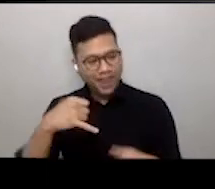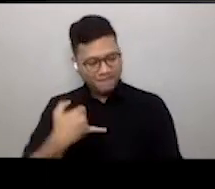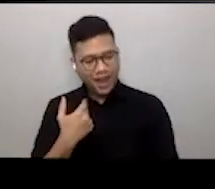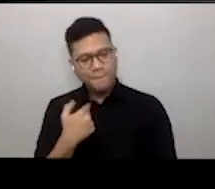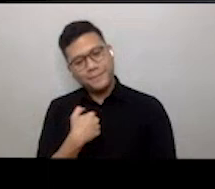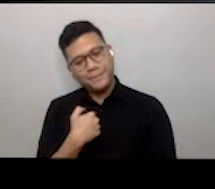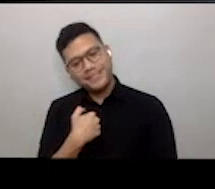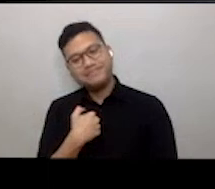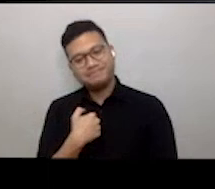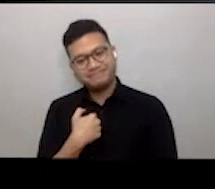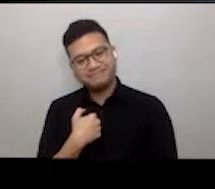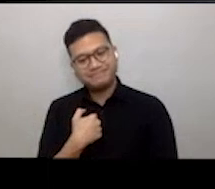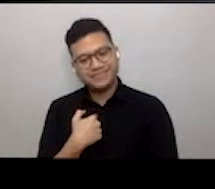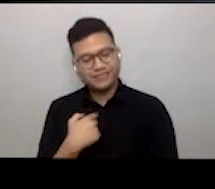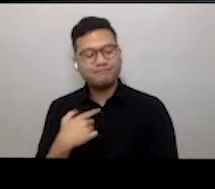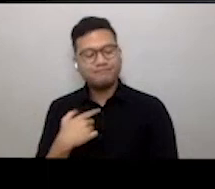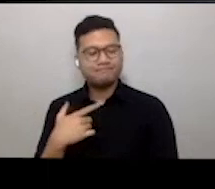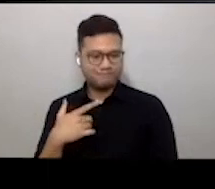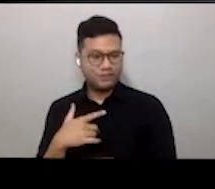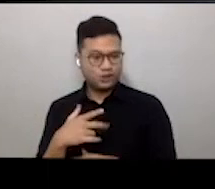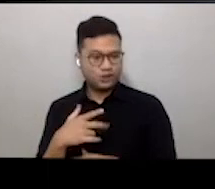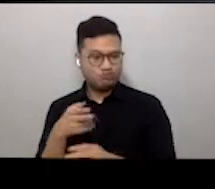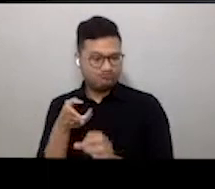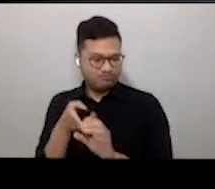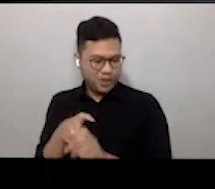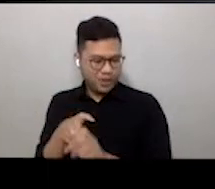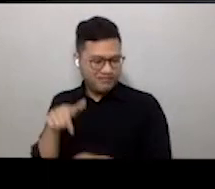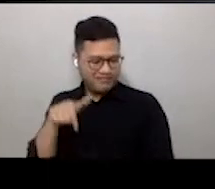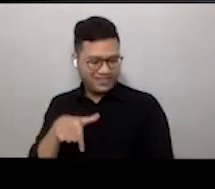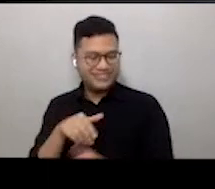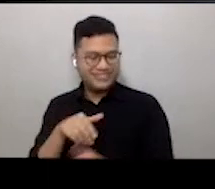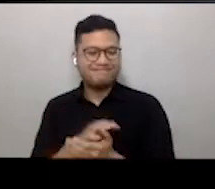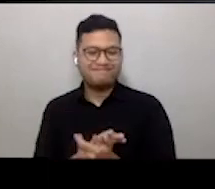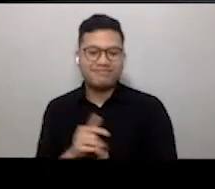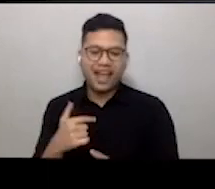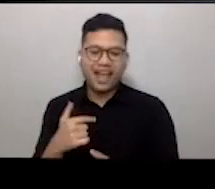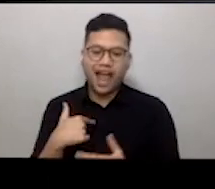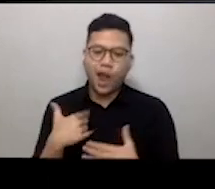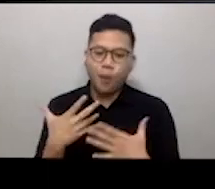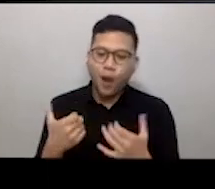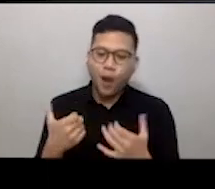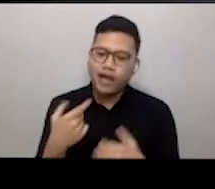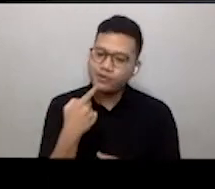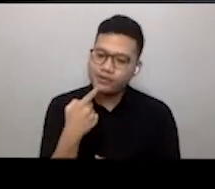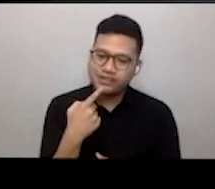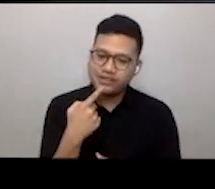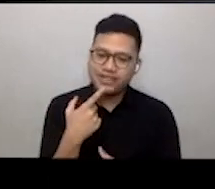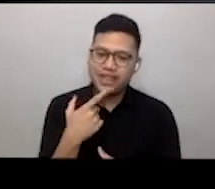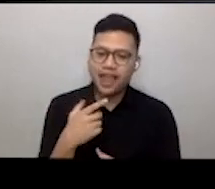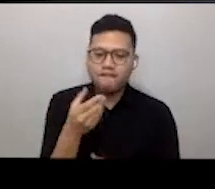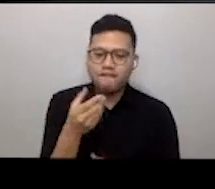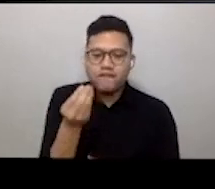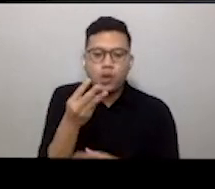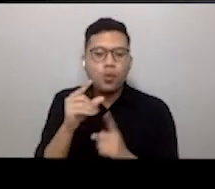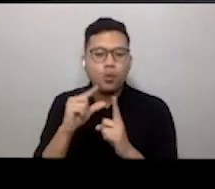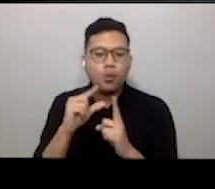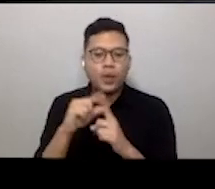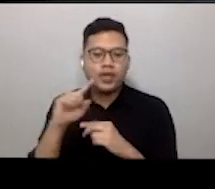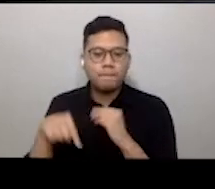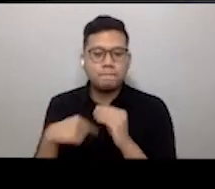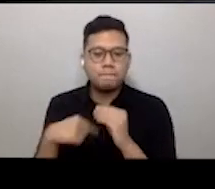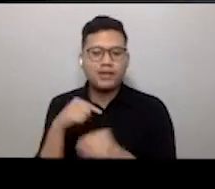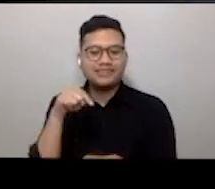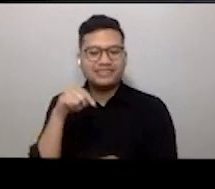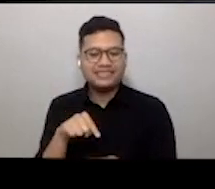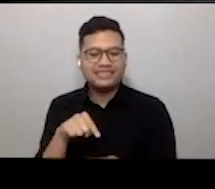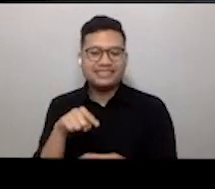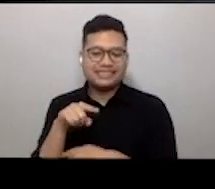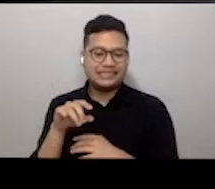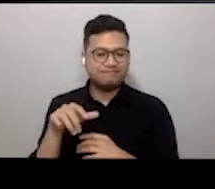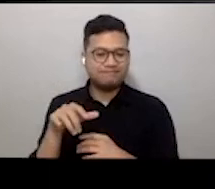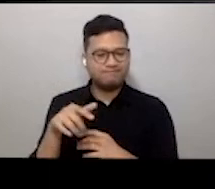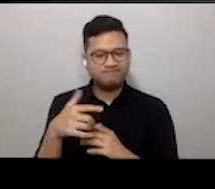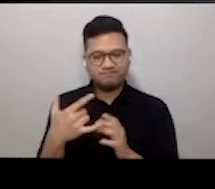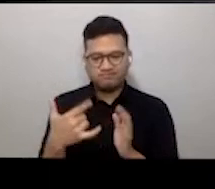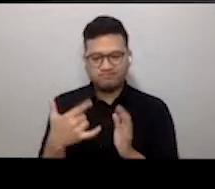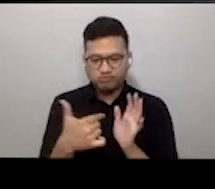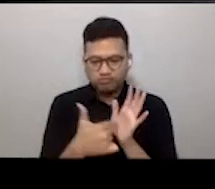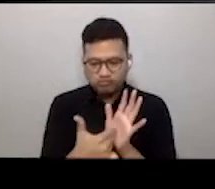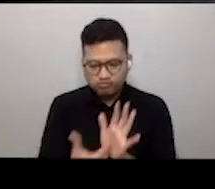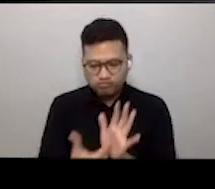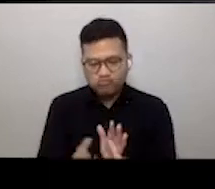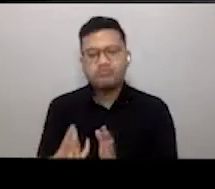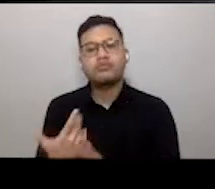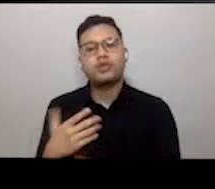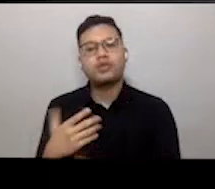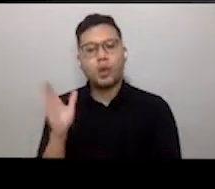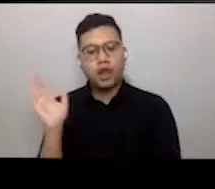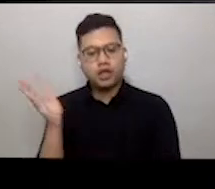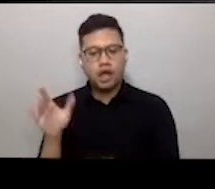to be part of this. I just wanted to say a few words about the series itself, and